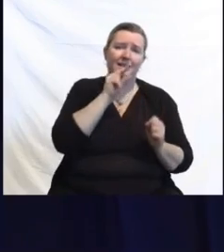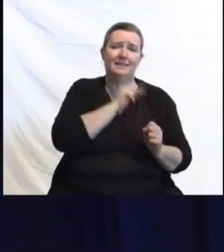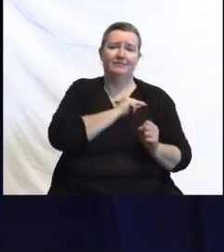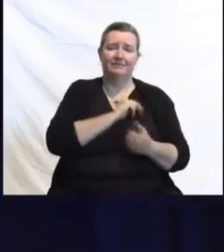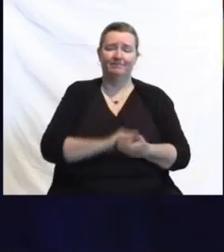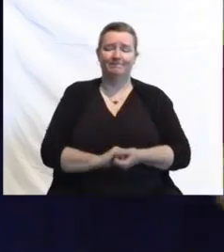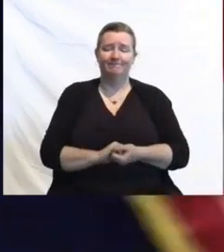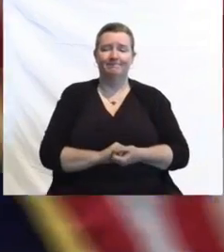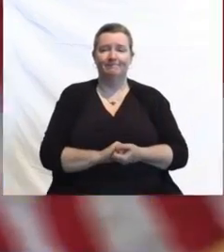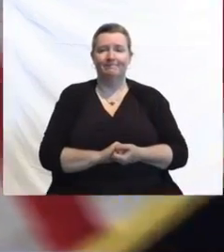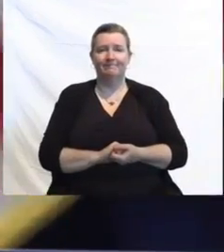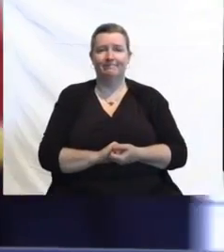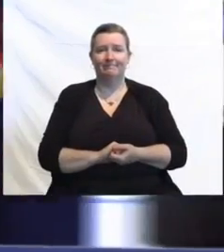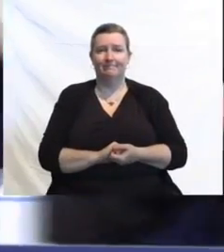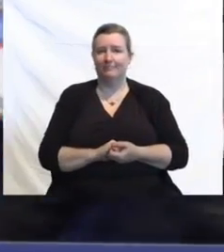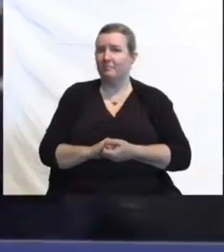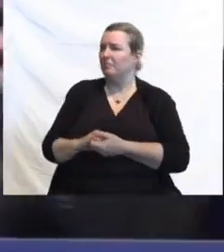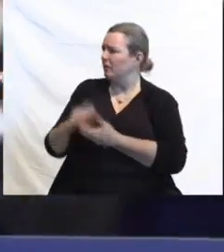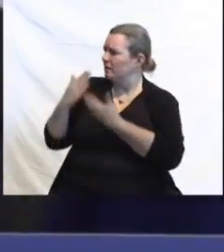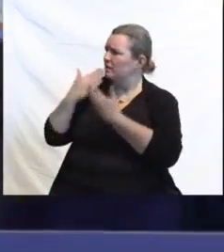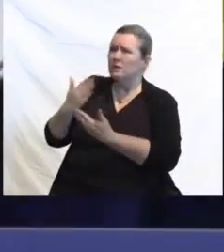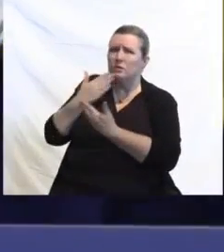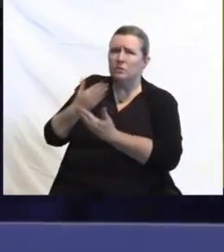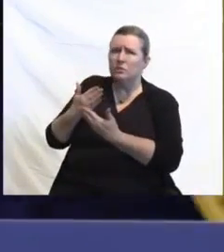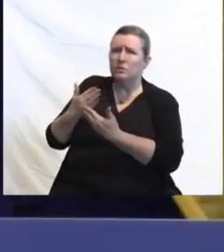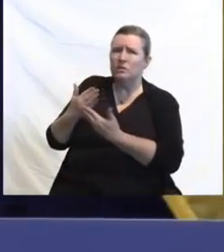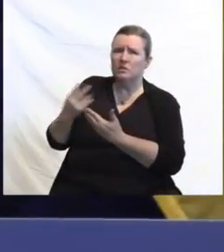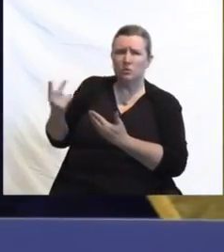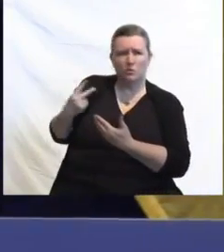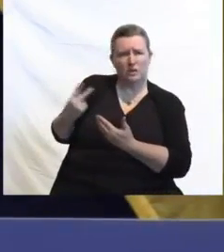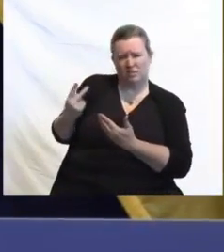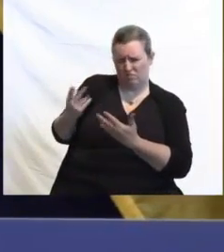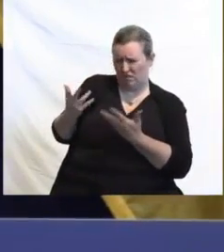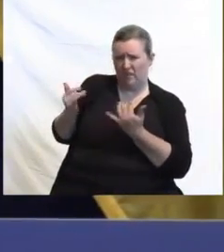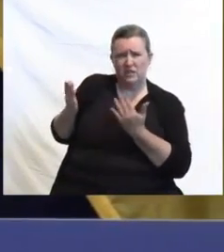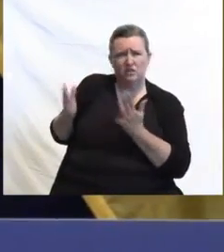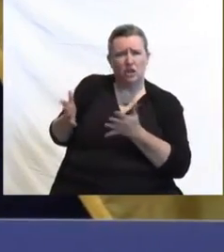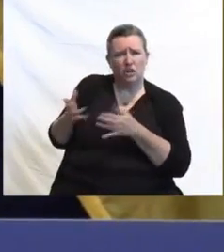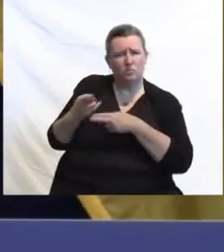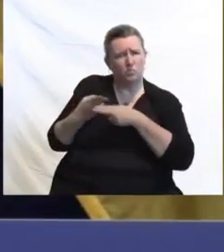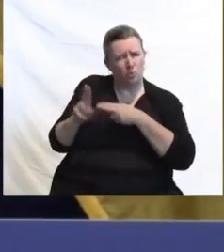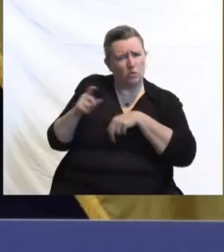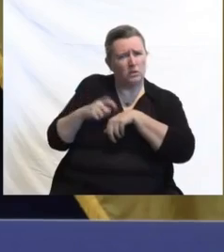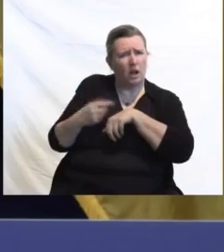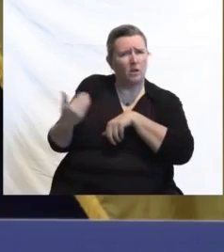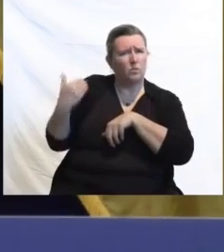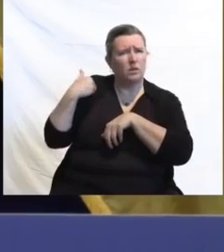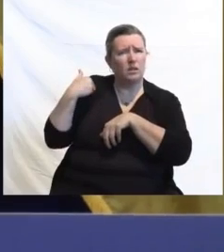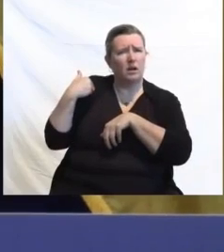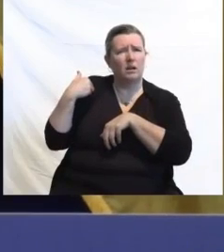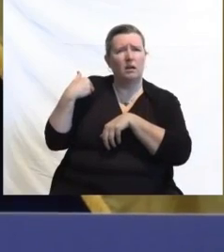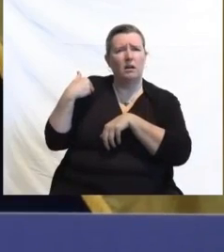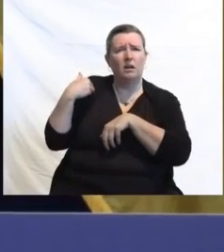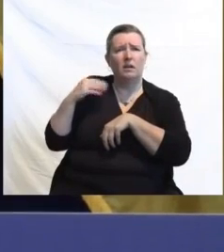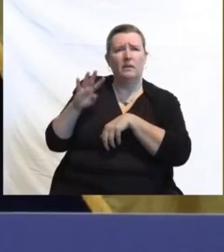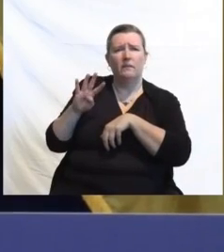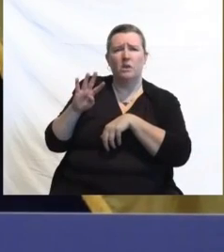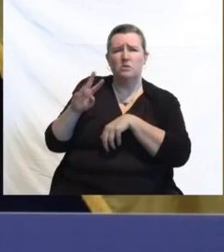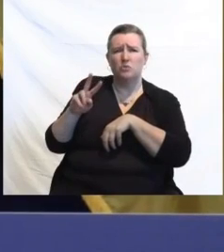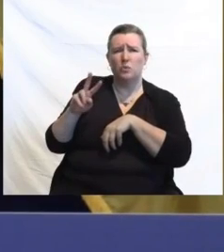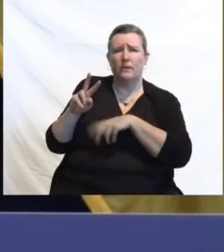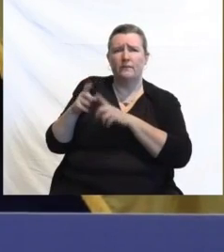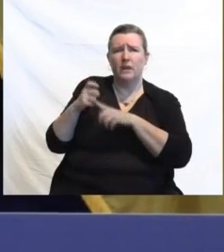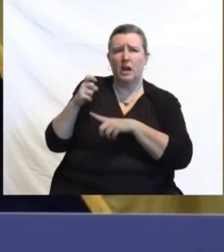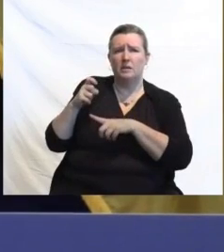Judy, thank you. You and I had an exchange a short while ago. I believe this is accurate. 42 of the 50 American states have an RT